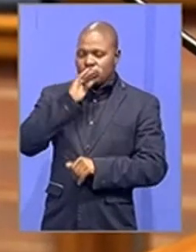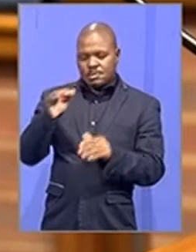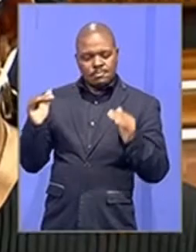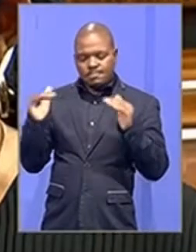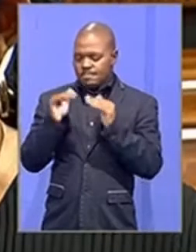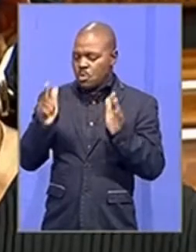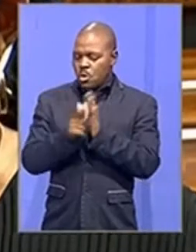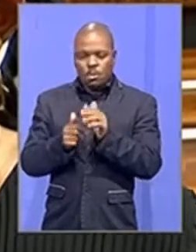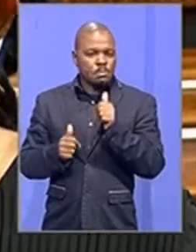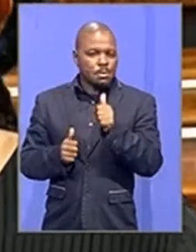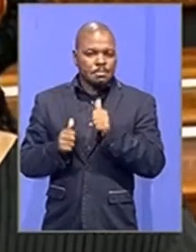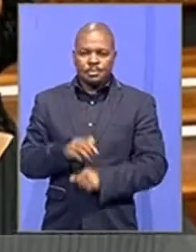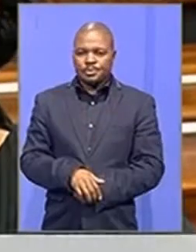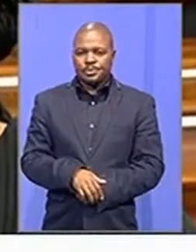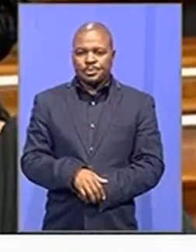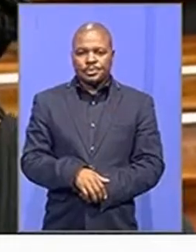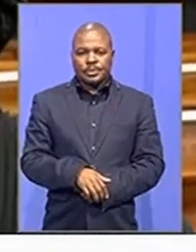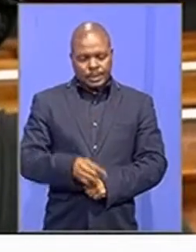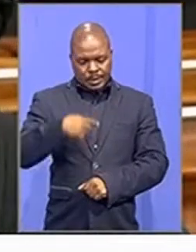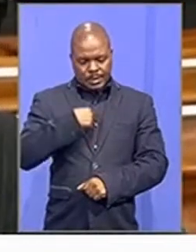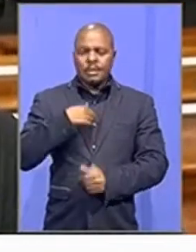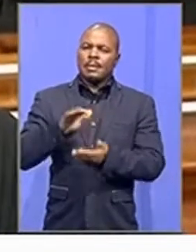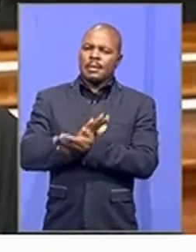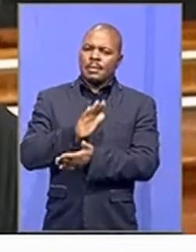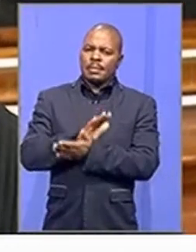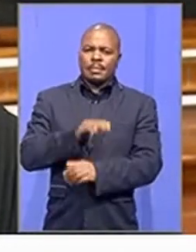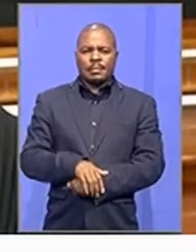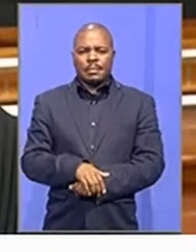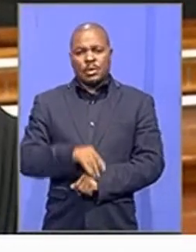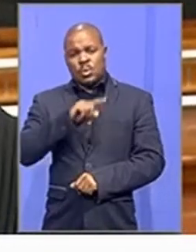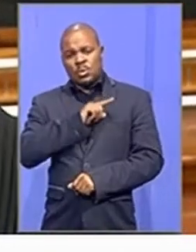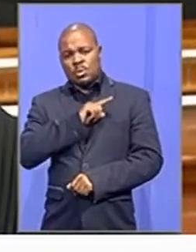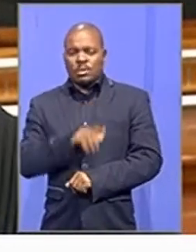I am happy because we